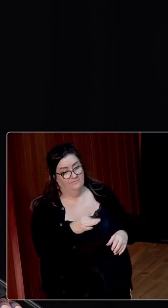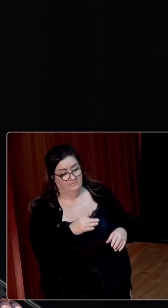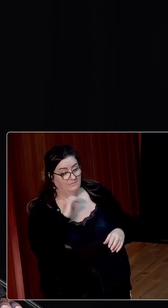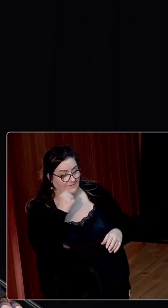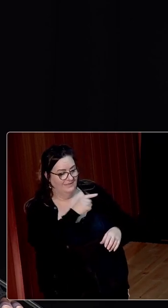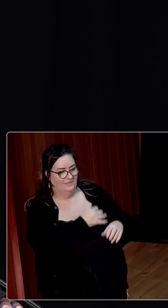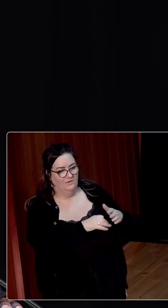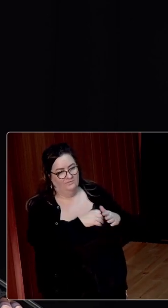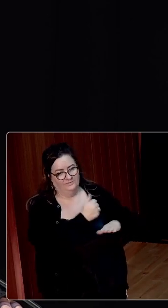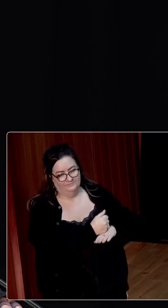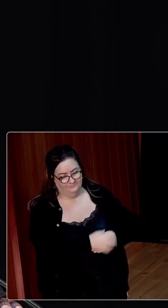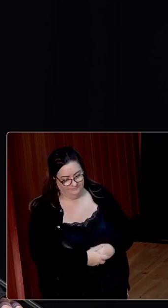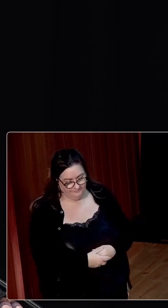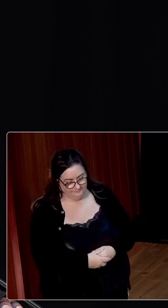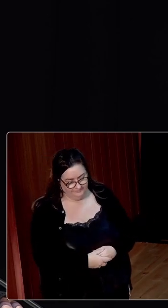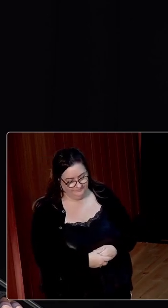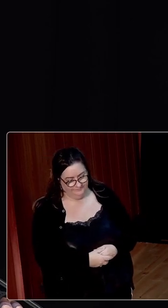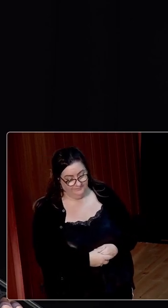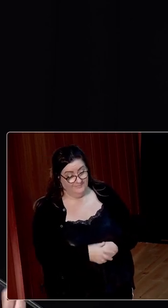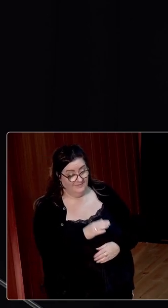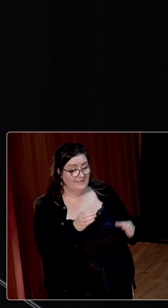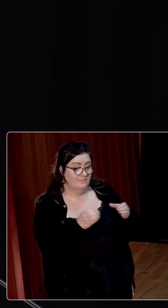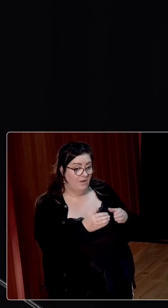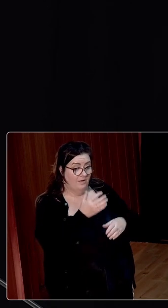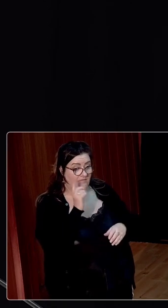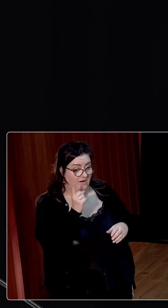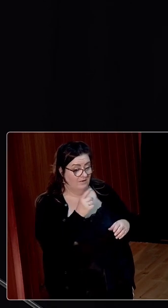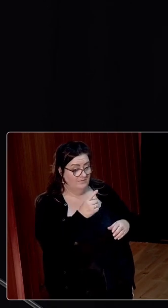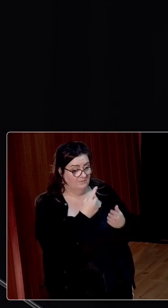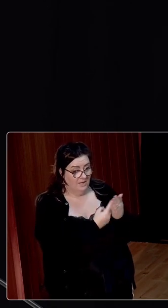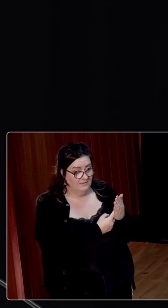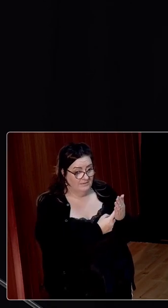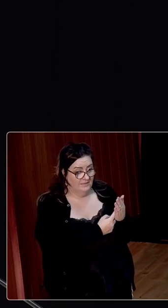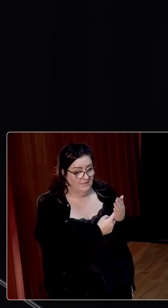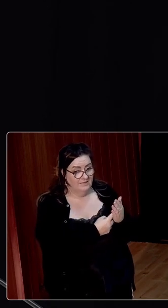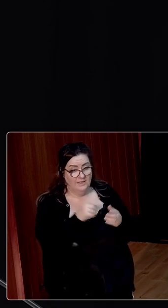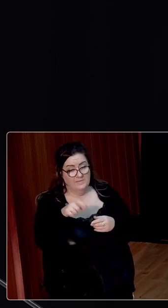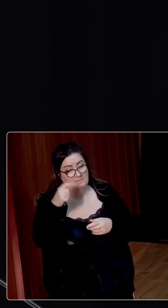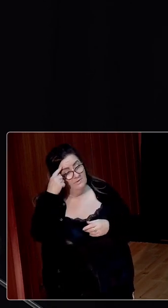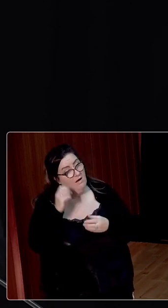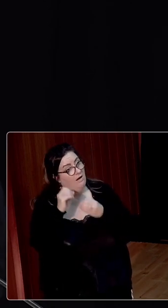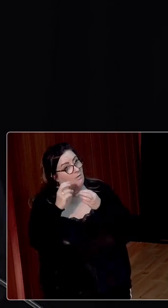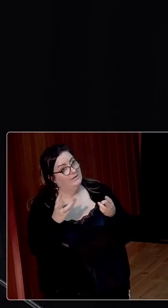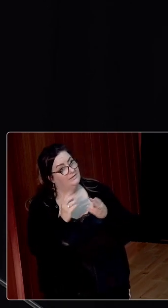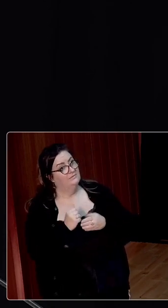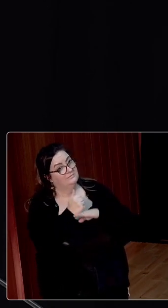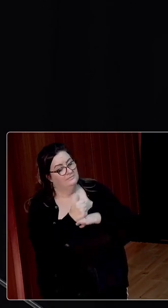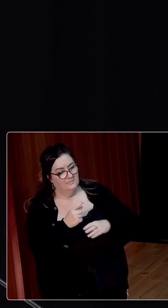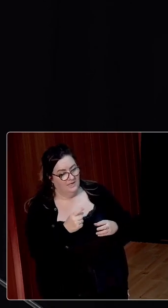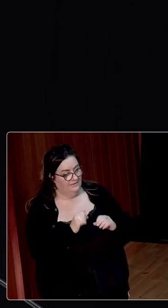It would be a mistake to imagine that this small farms policy was something which was dreamed up by ideologues and imposed by the state